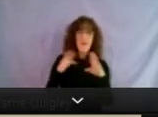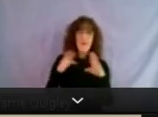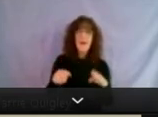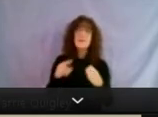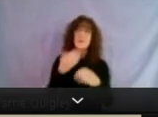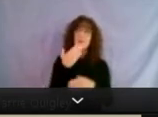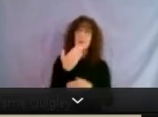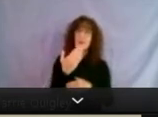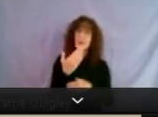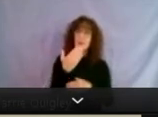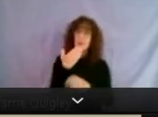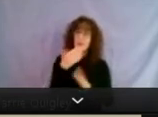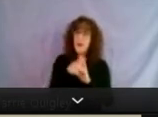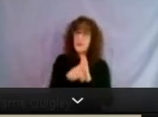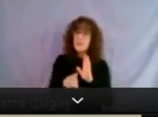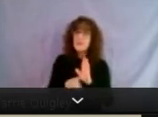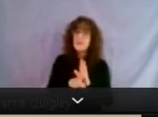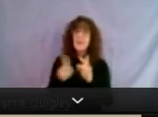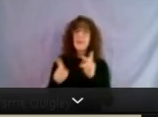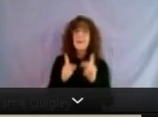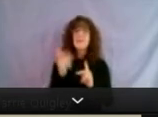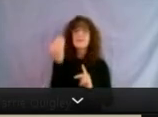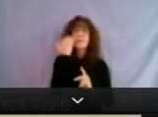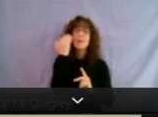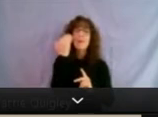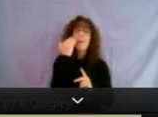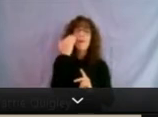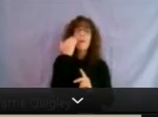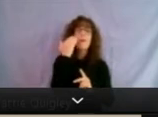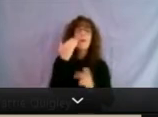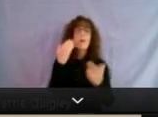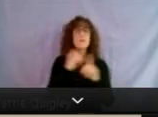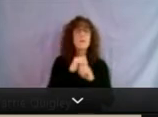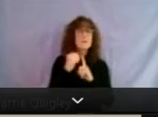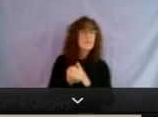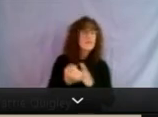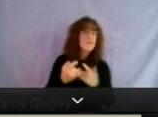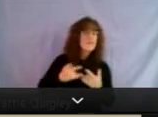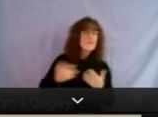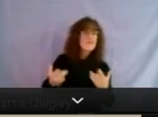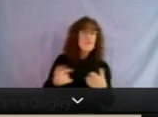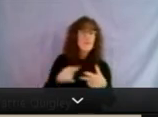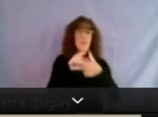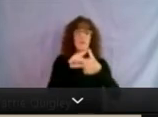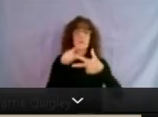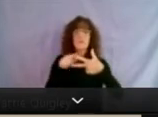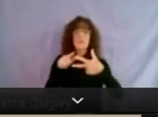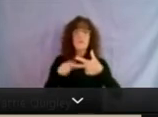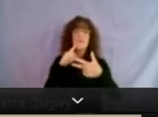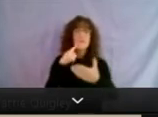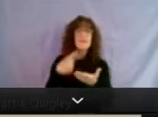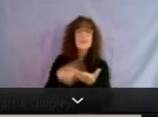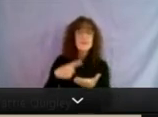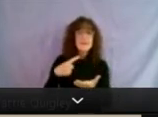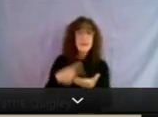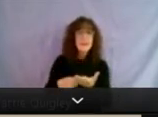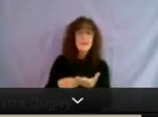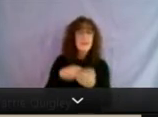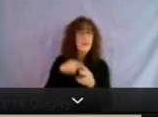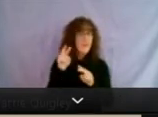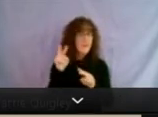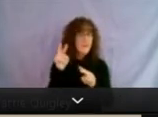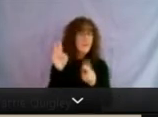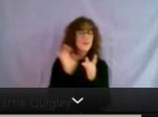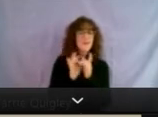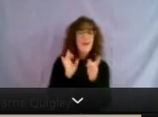it's a good sound policy. It lets everybody know what they're walking into. And so those are three things I'd like to put up for discussion. So I'm looking forward to the